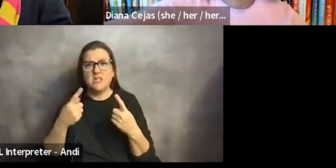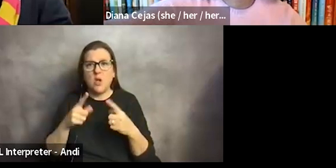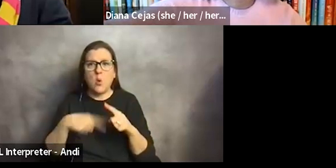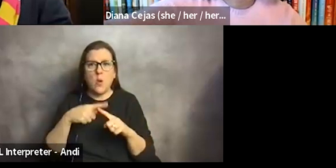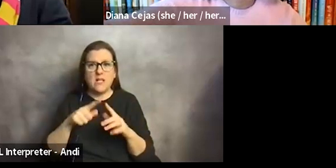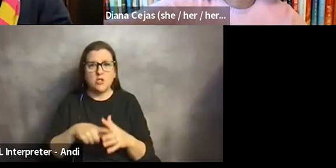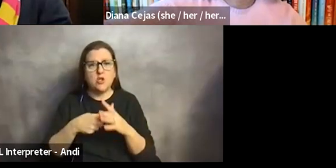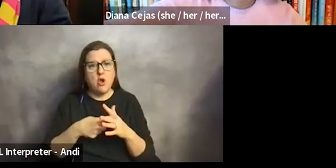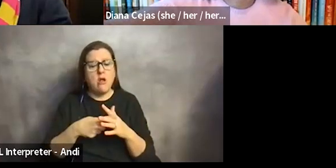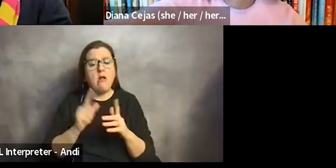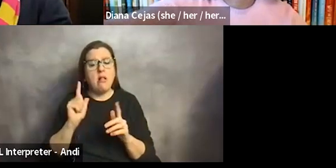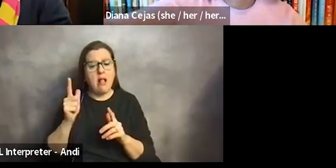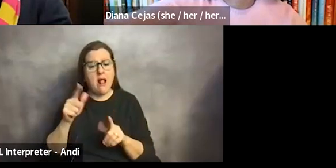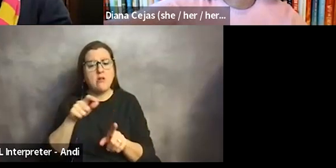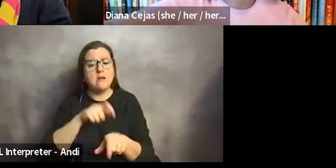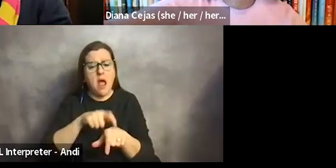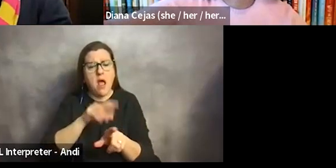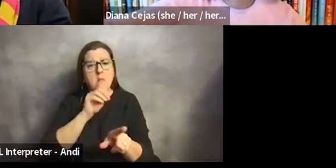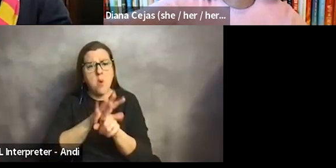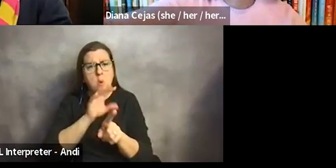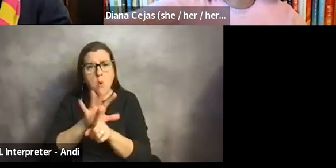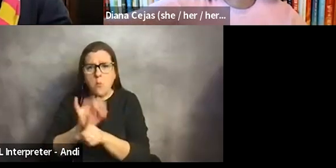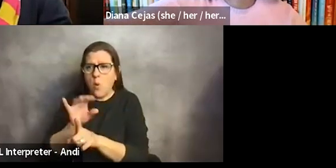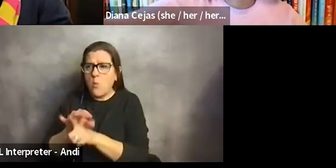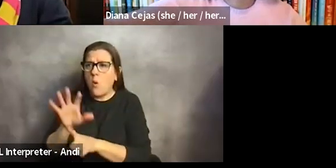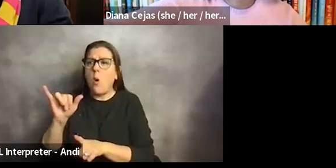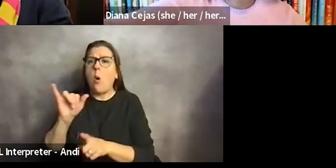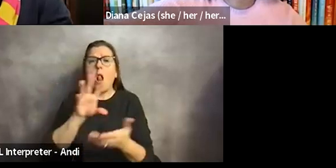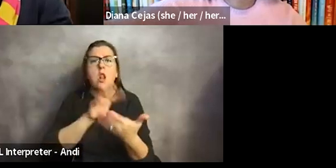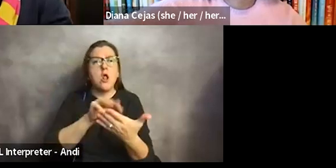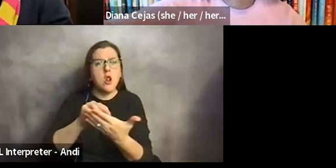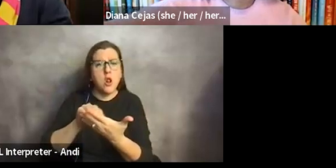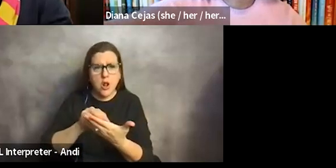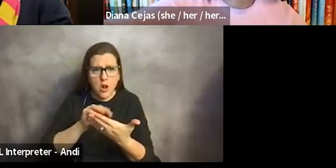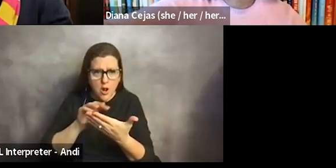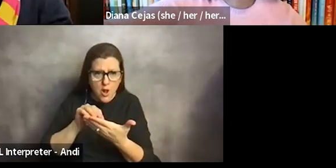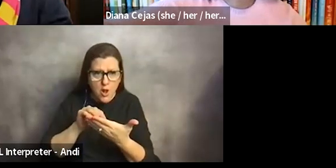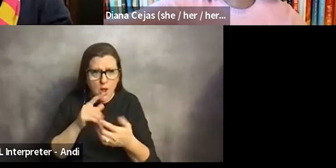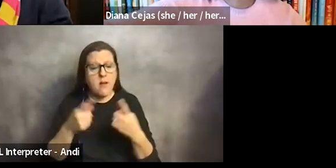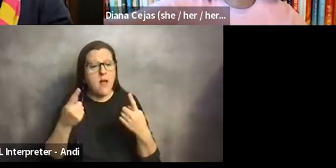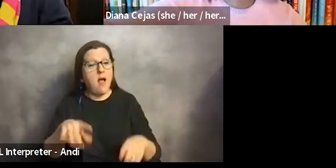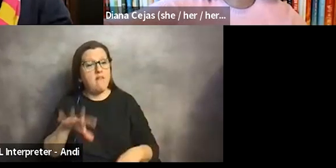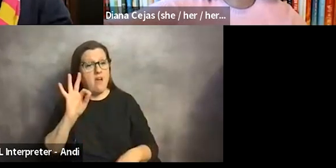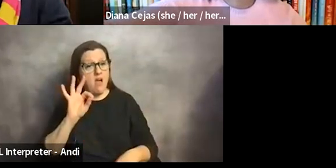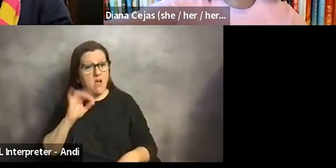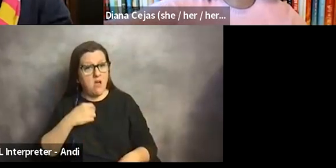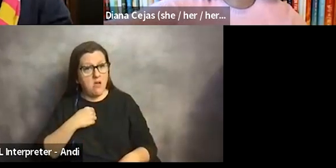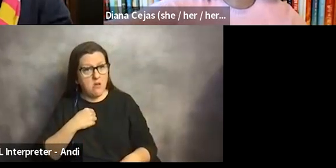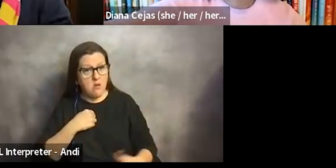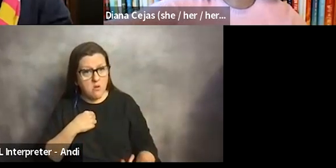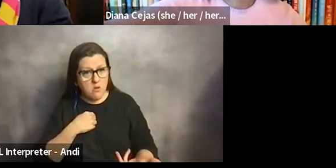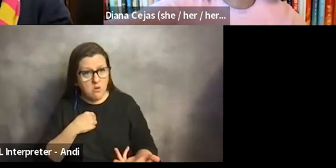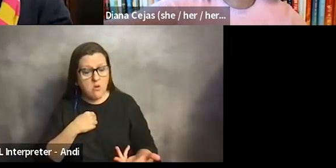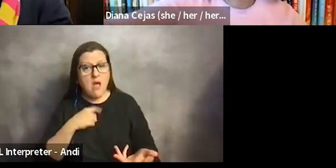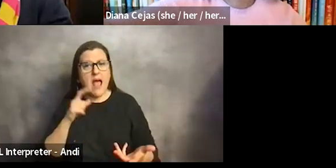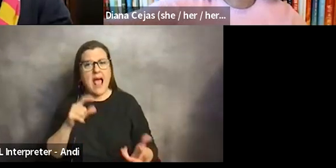time and exposure, um, to the field, but I've come to, to find that, um, you have to